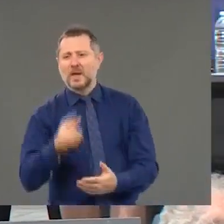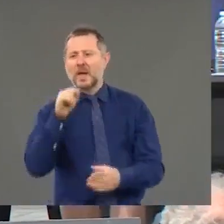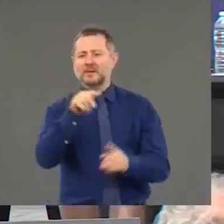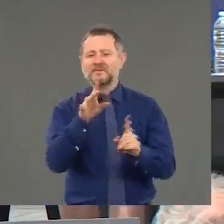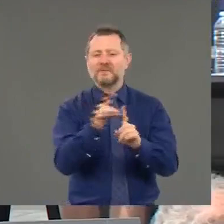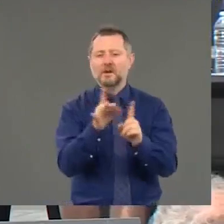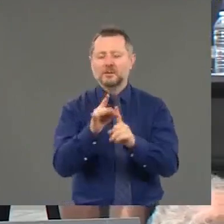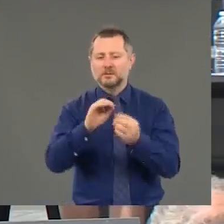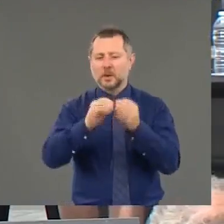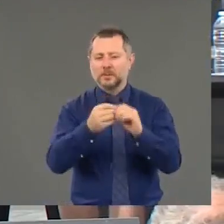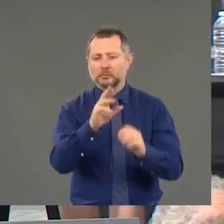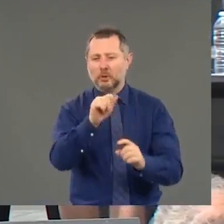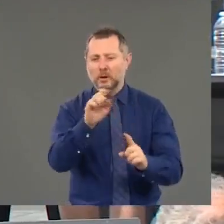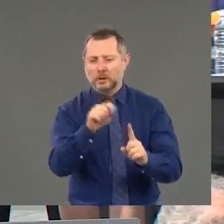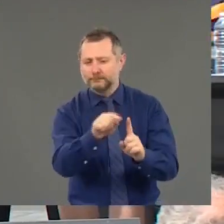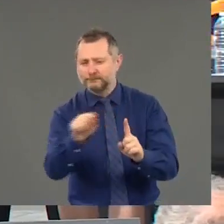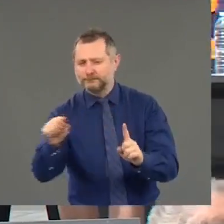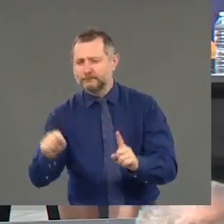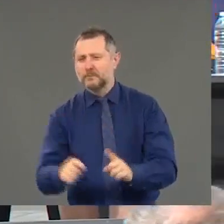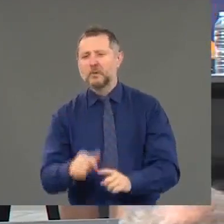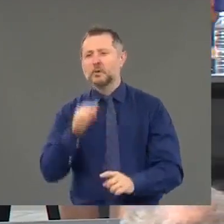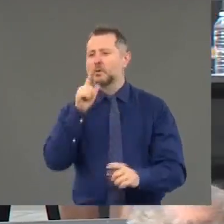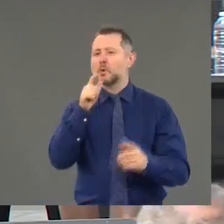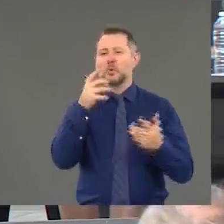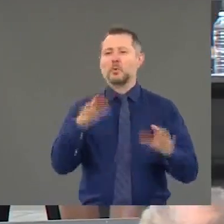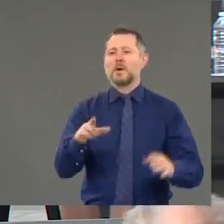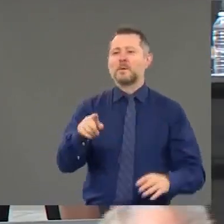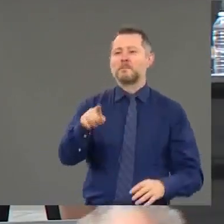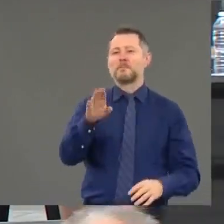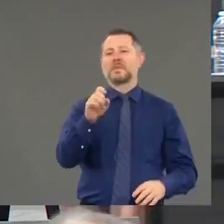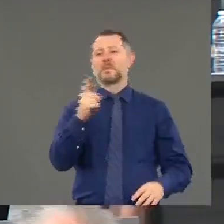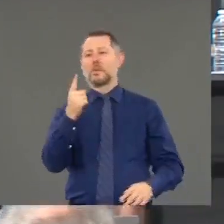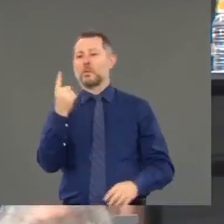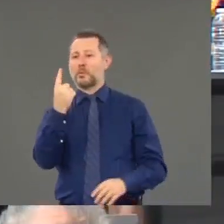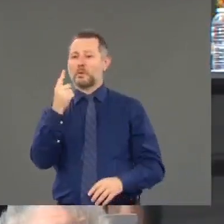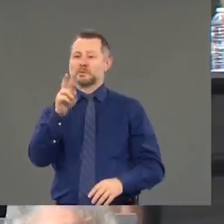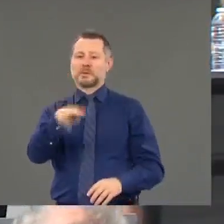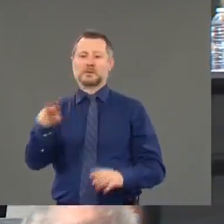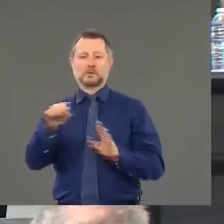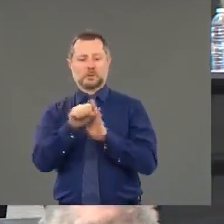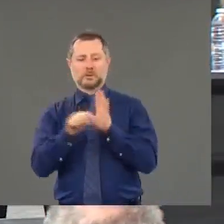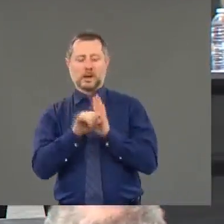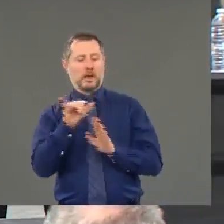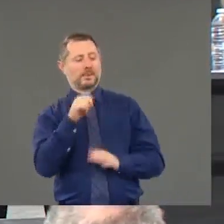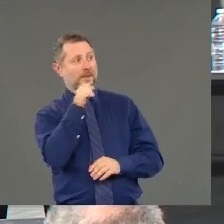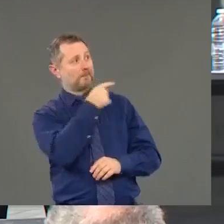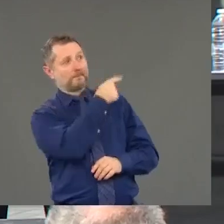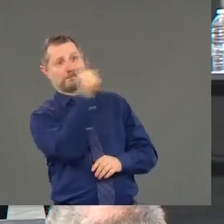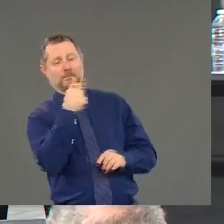other 22 states, and you don't want to be one of those 22 states. It's doing your job.